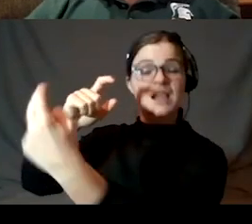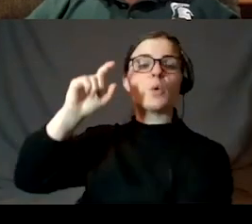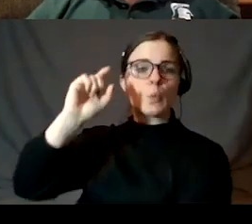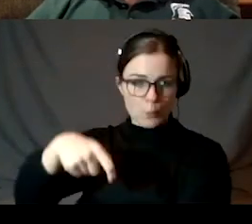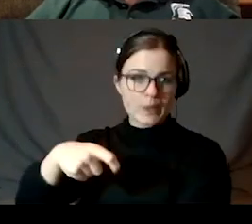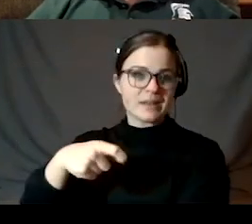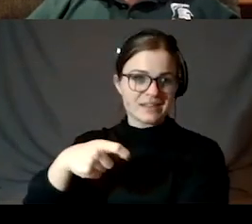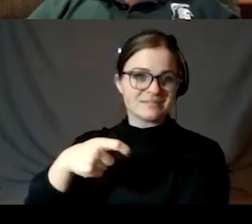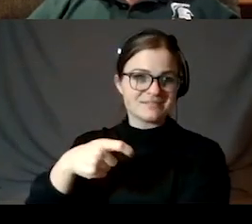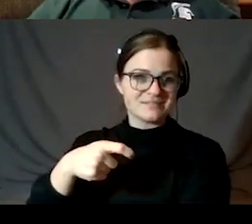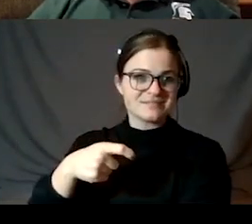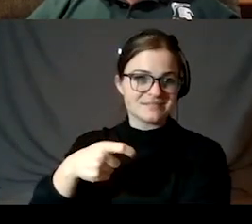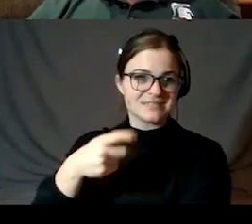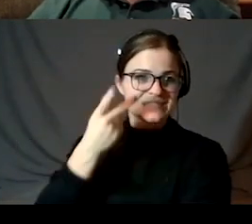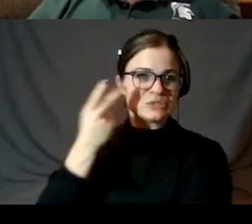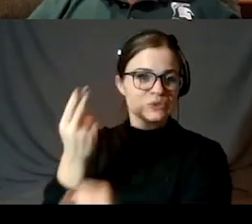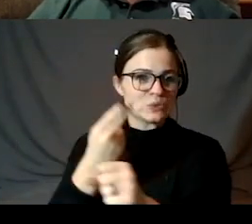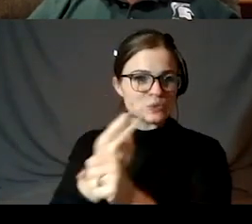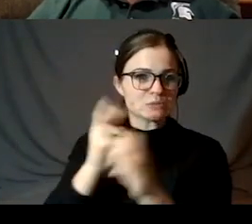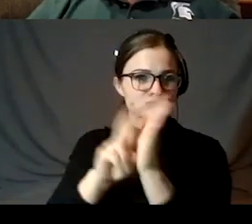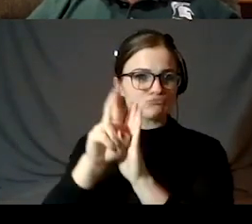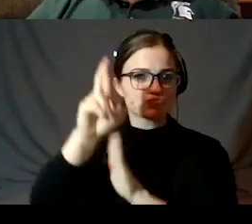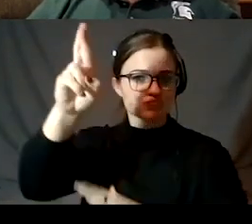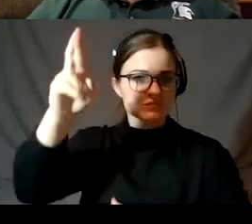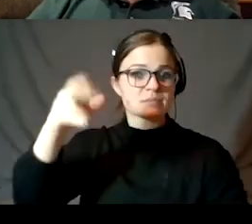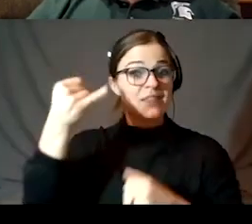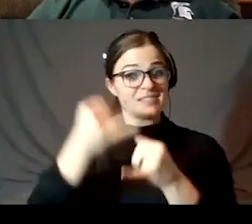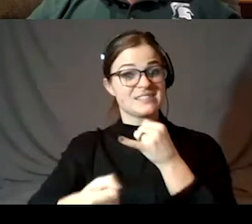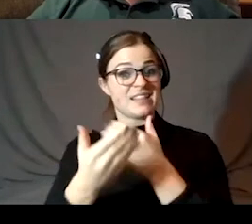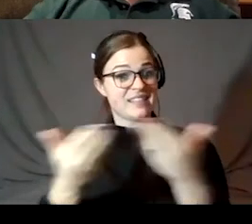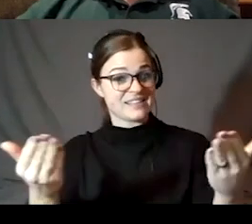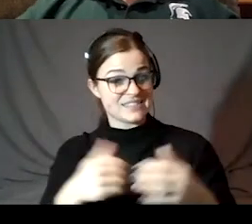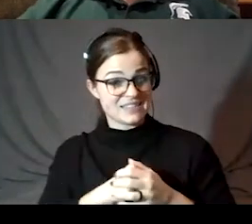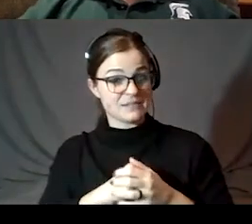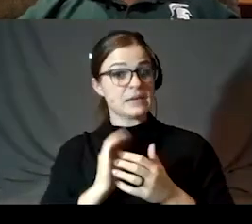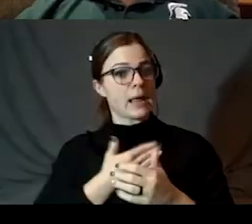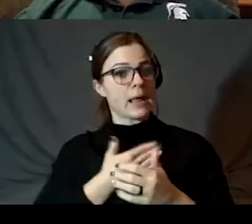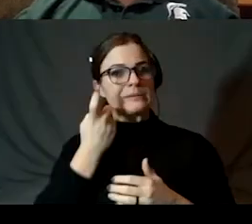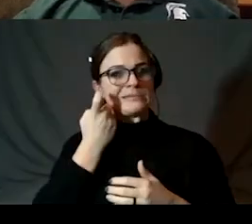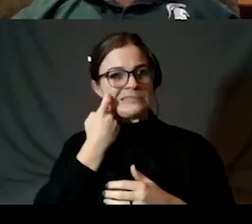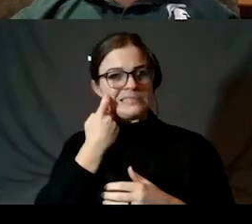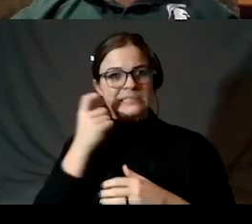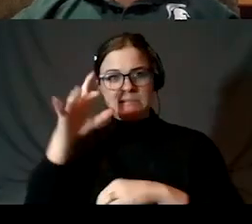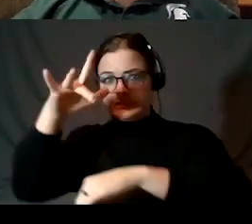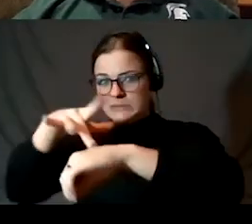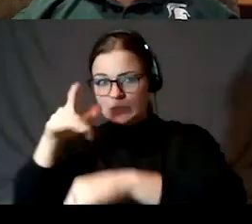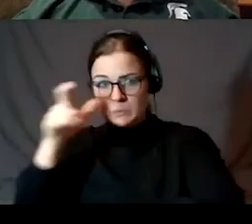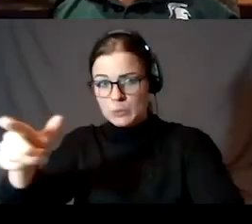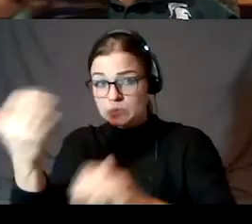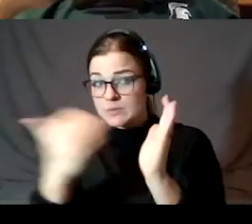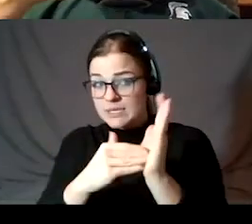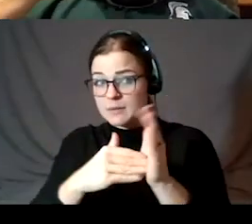And that is the last thing left and our recent missions to the moon. I'm going to stop here briefly for questions again.